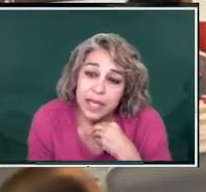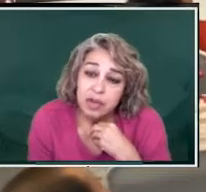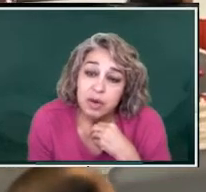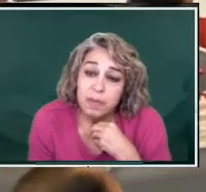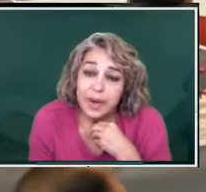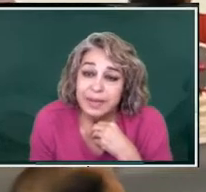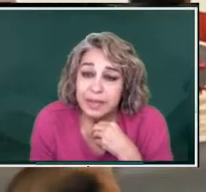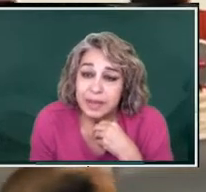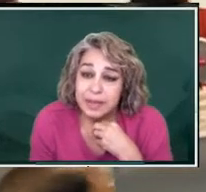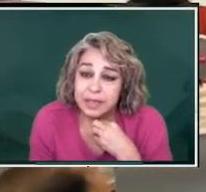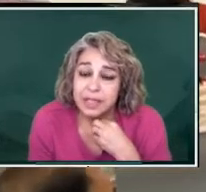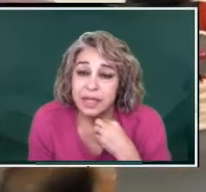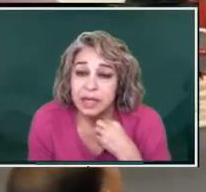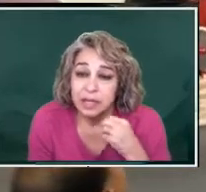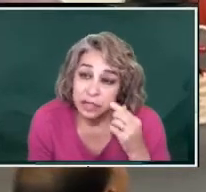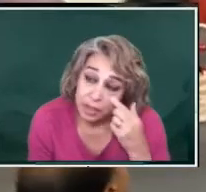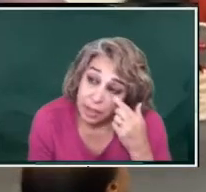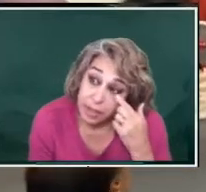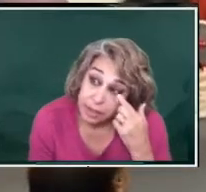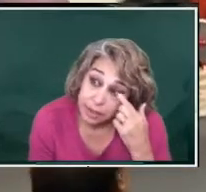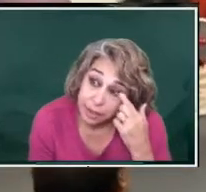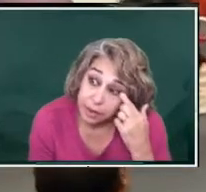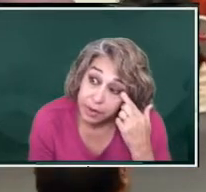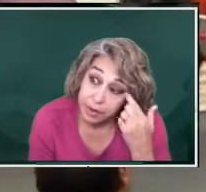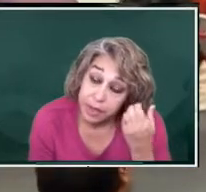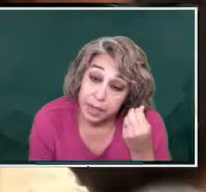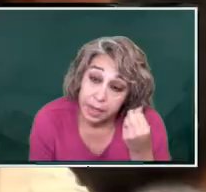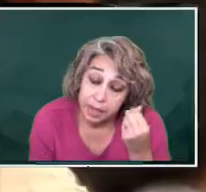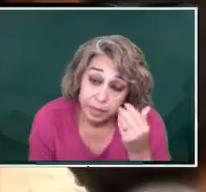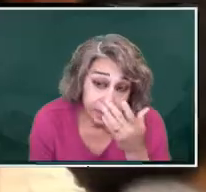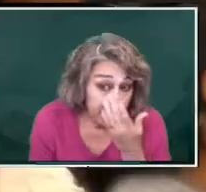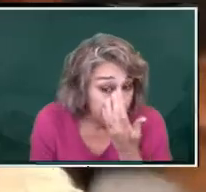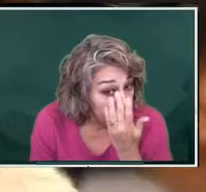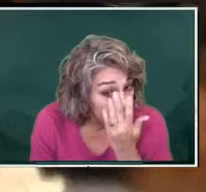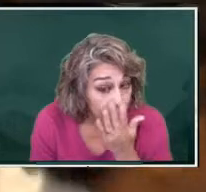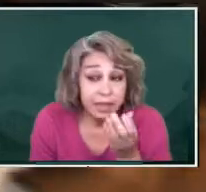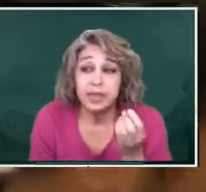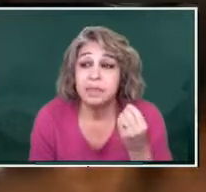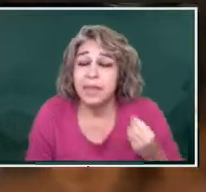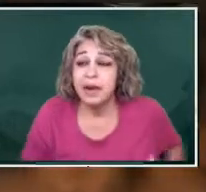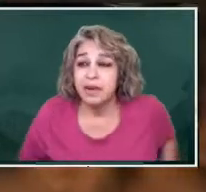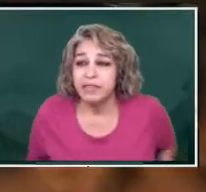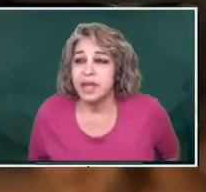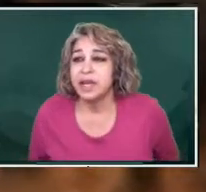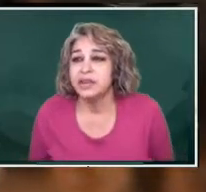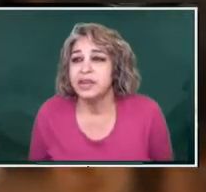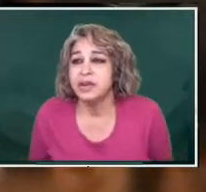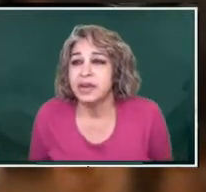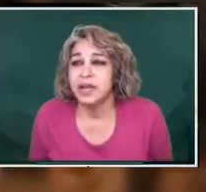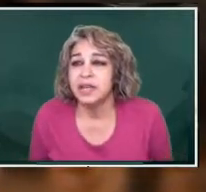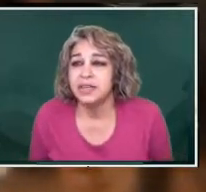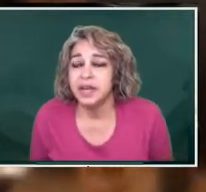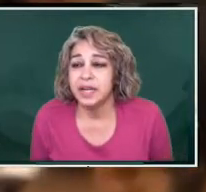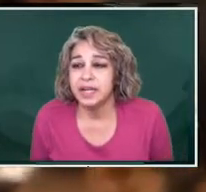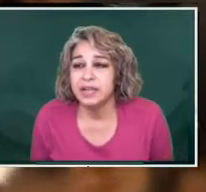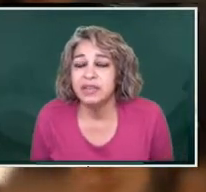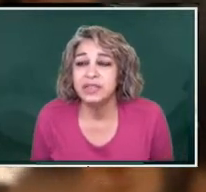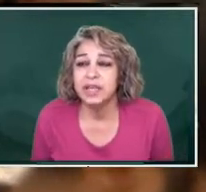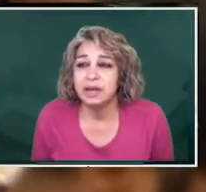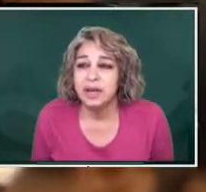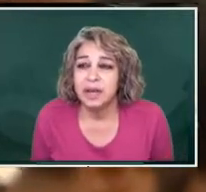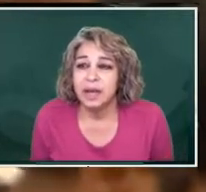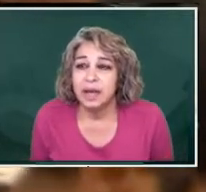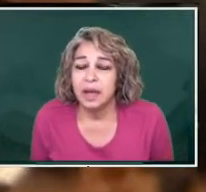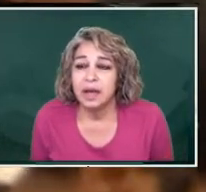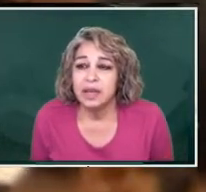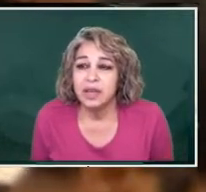And you know about little security. And the matter of internet. You